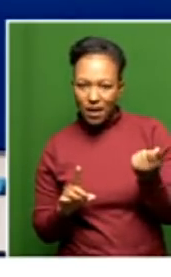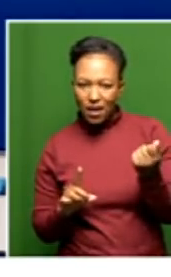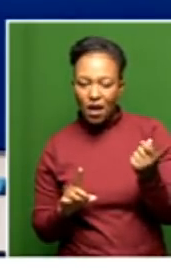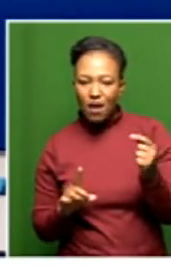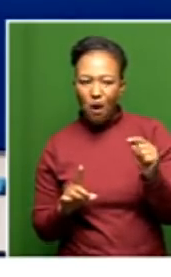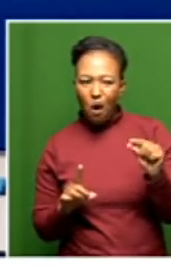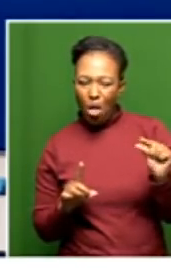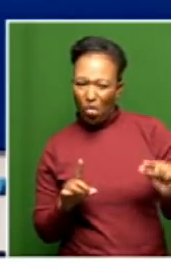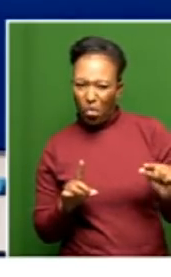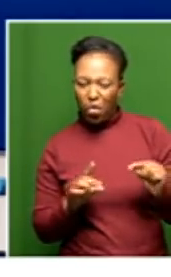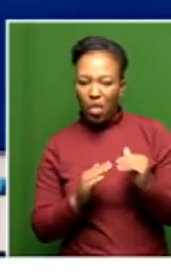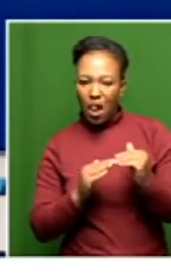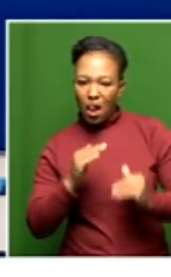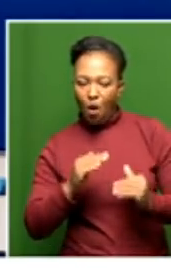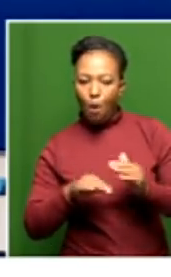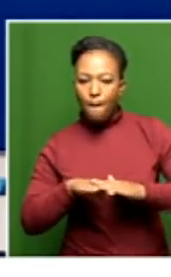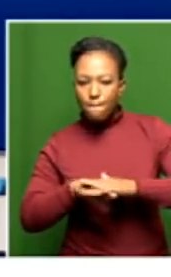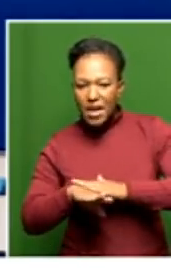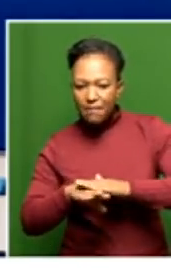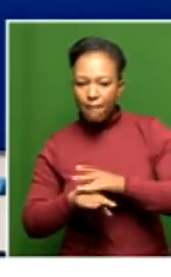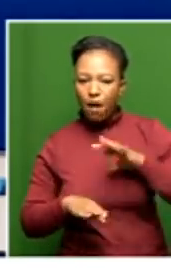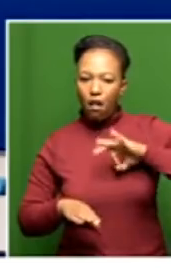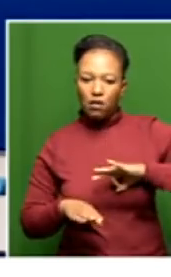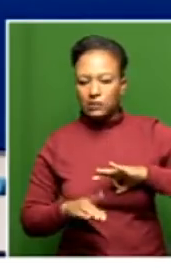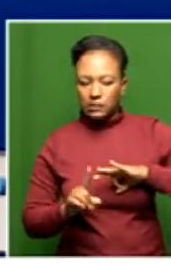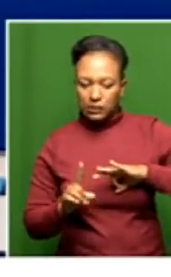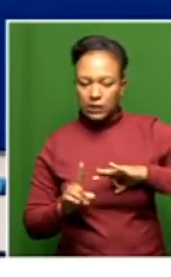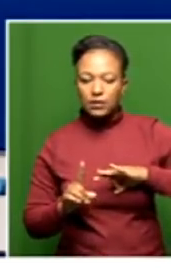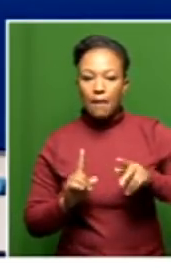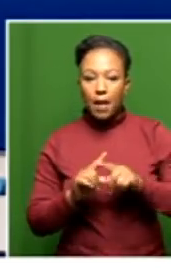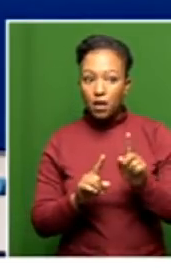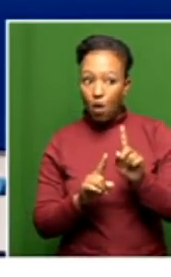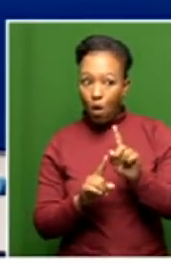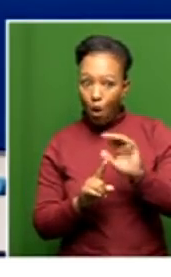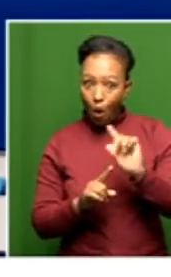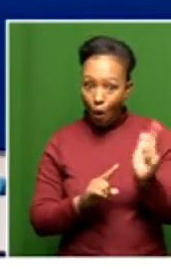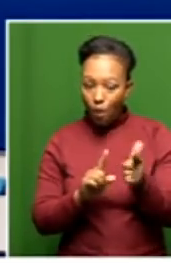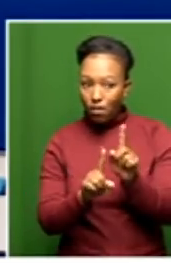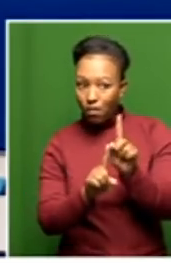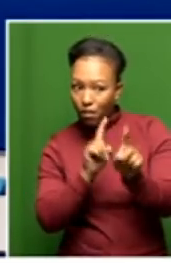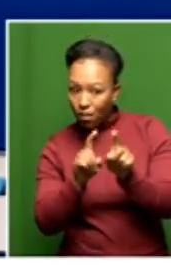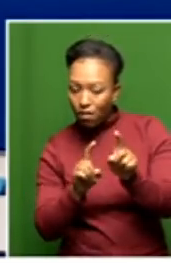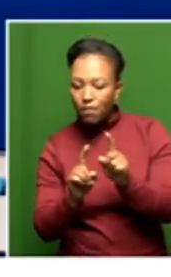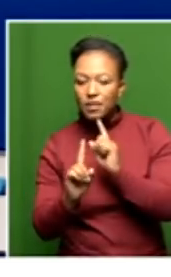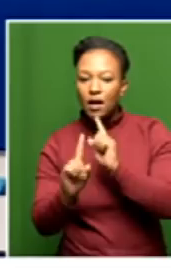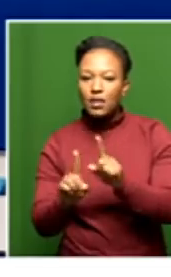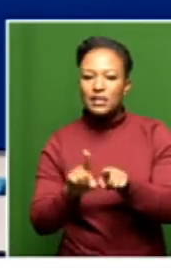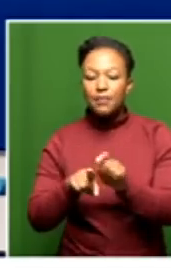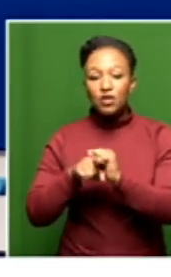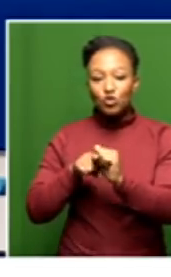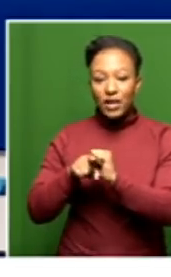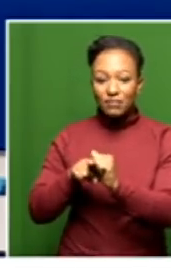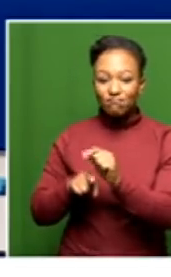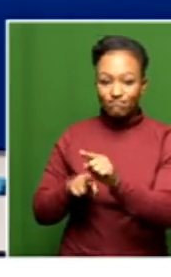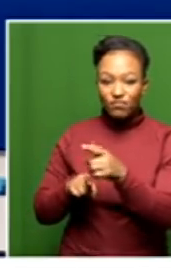at the minimum basic employment rate, but all of these questions need to be answered along with the training that